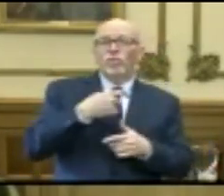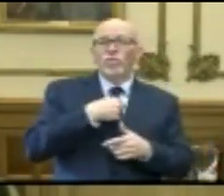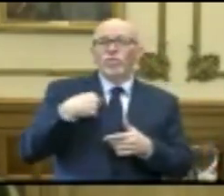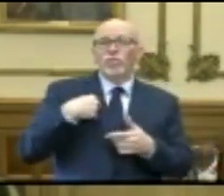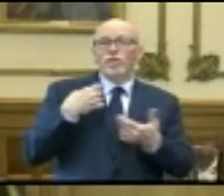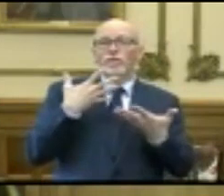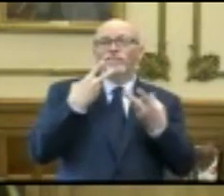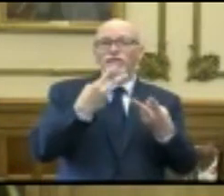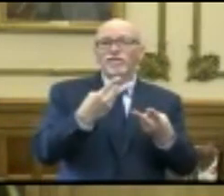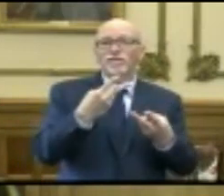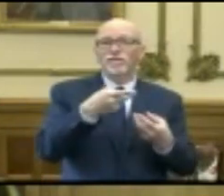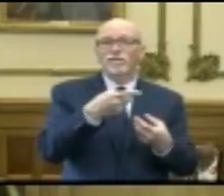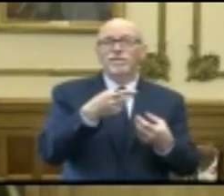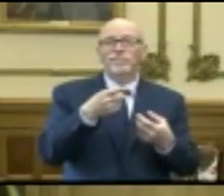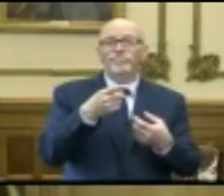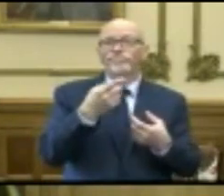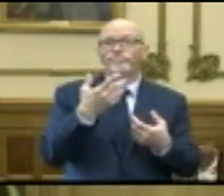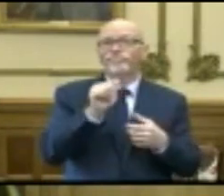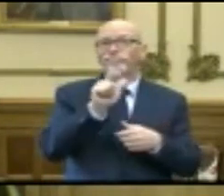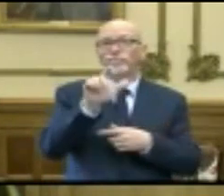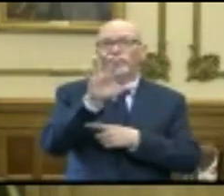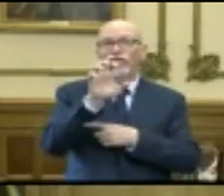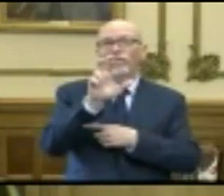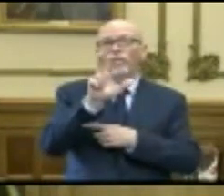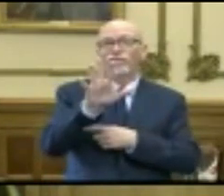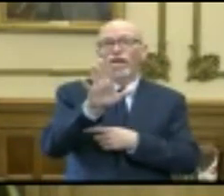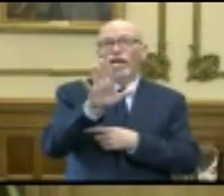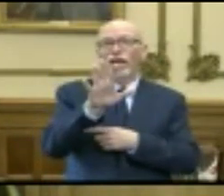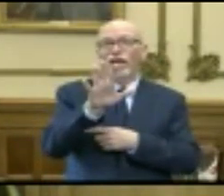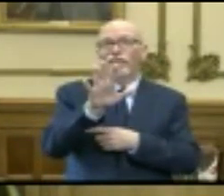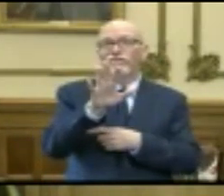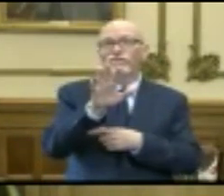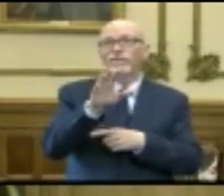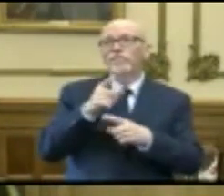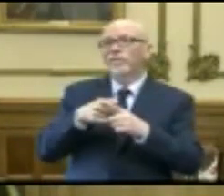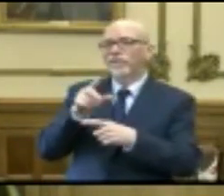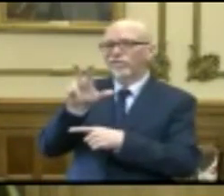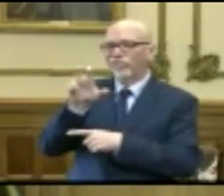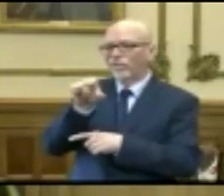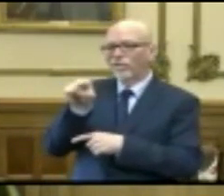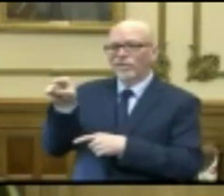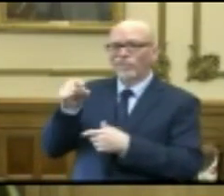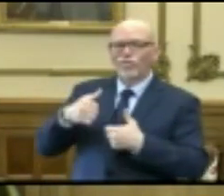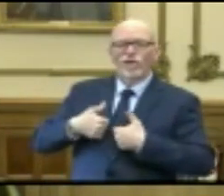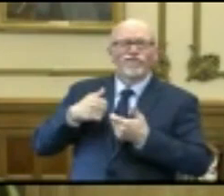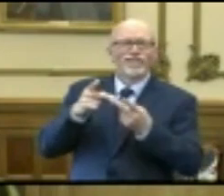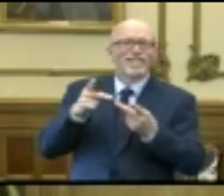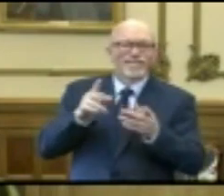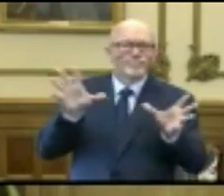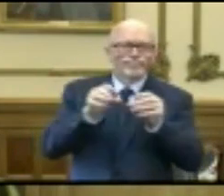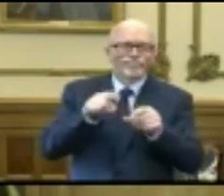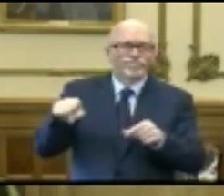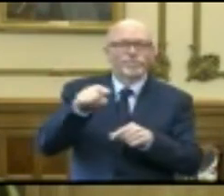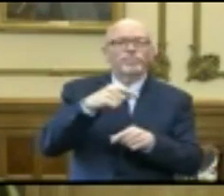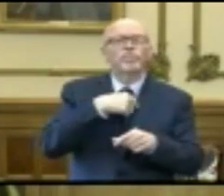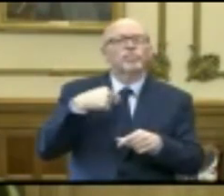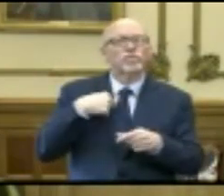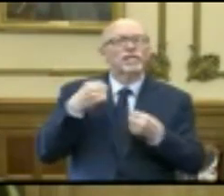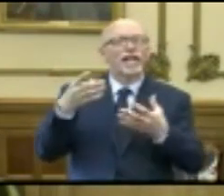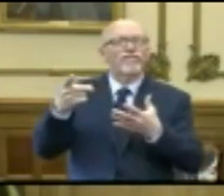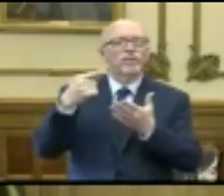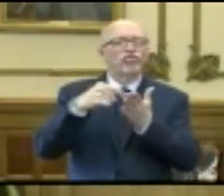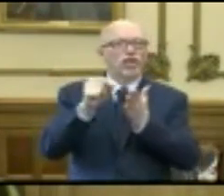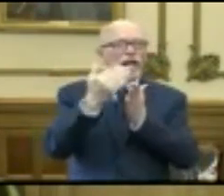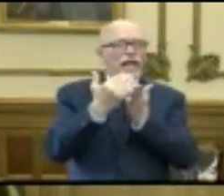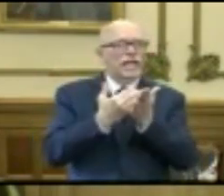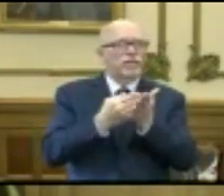visited all, you know, 535 plus our additional 300 residential facilities, we gave them a checklist. And one